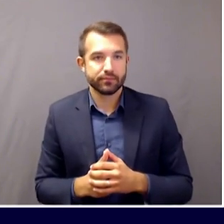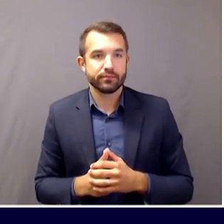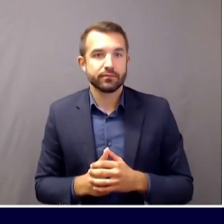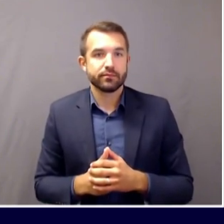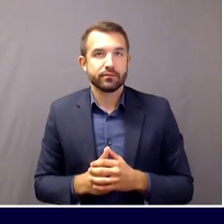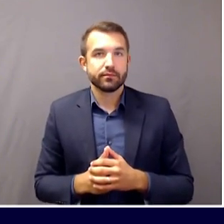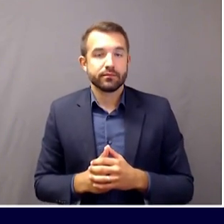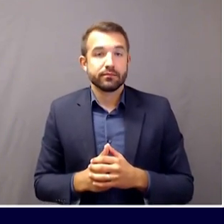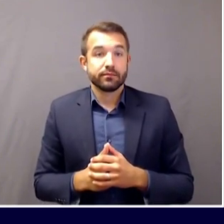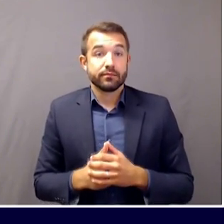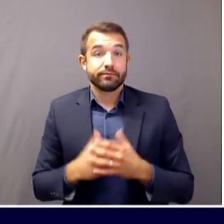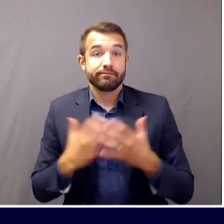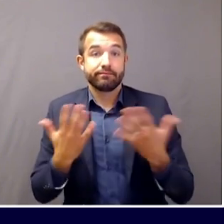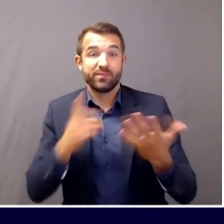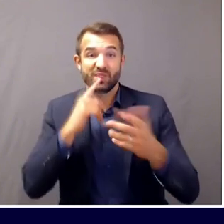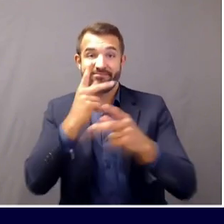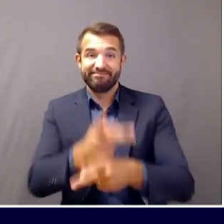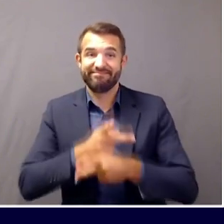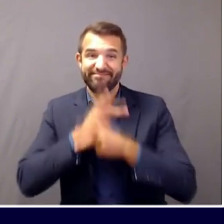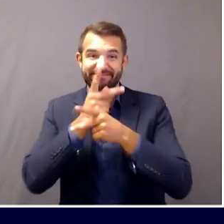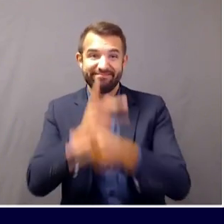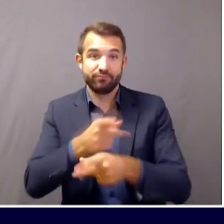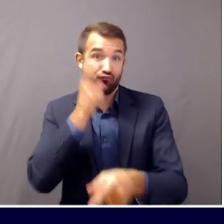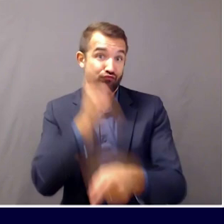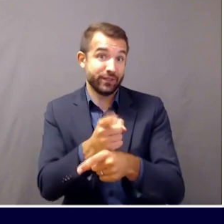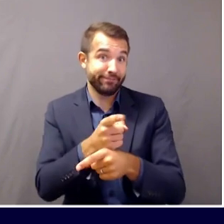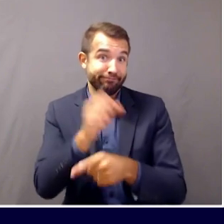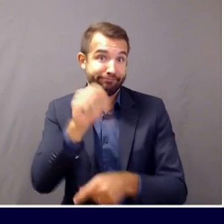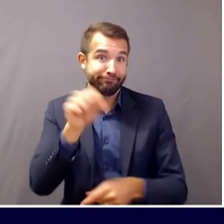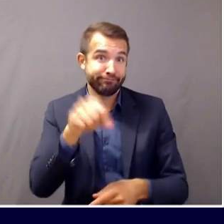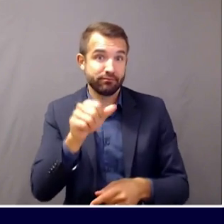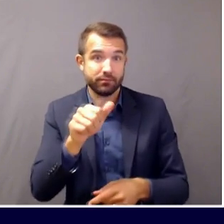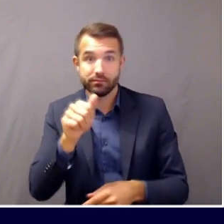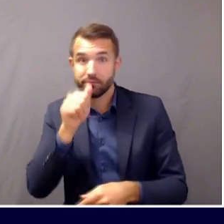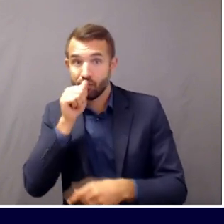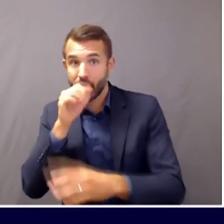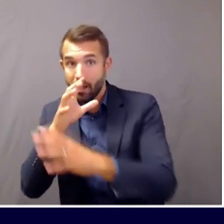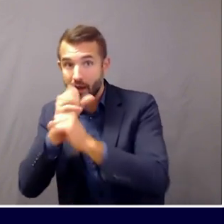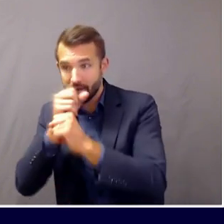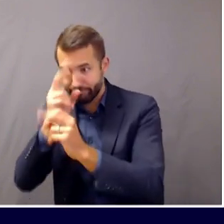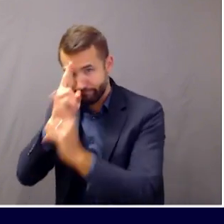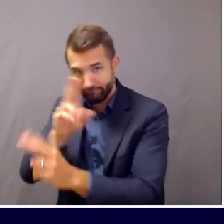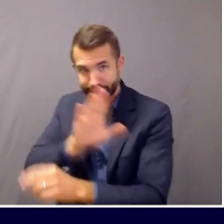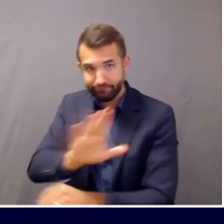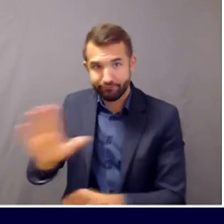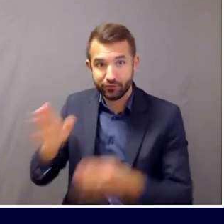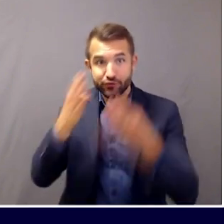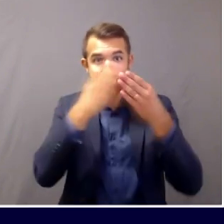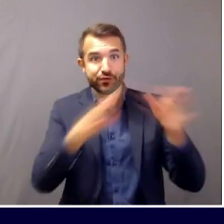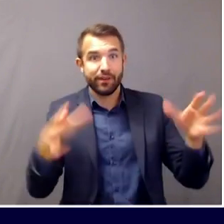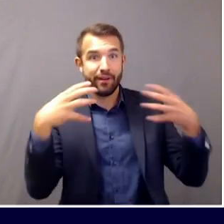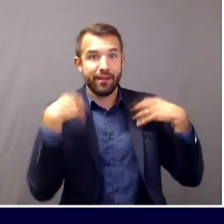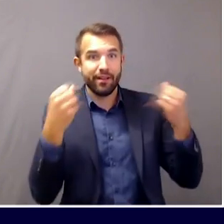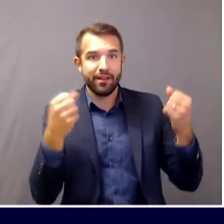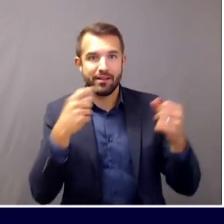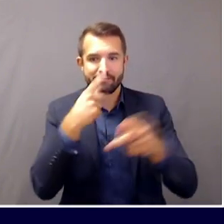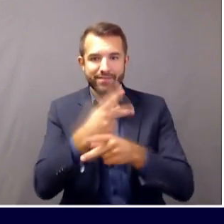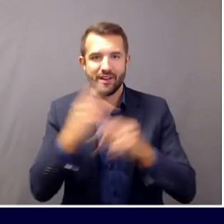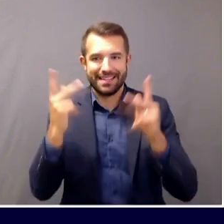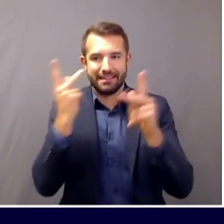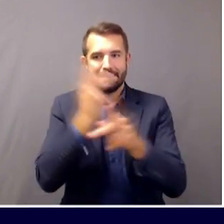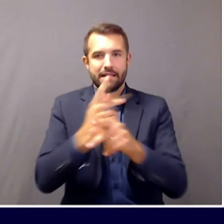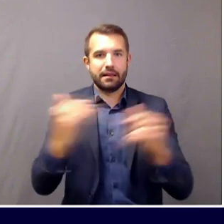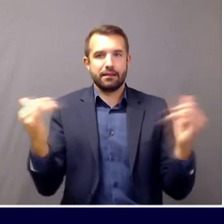privacy interest with literally the public health is what we do every single day as we're investigating outbreaks.